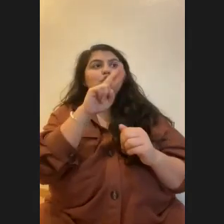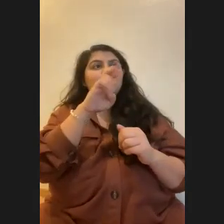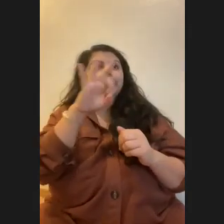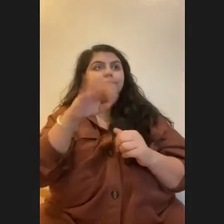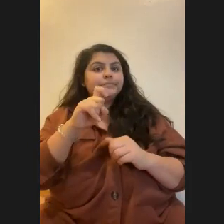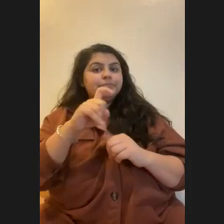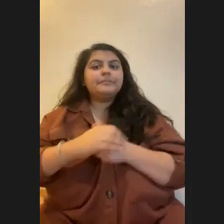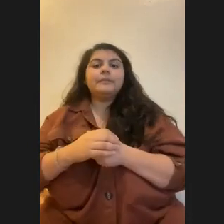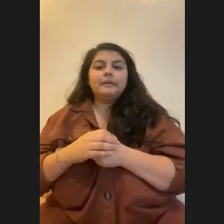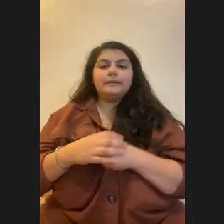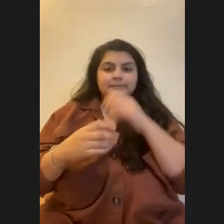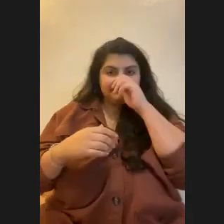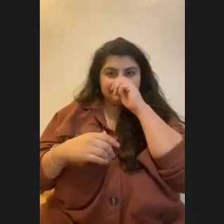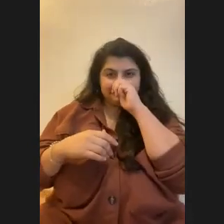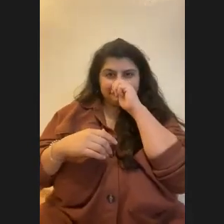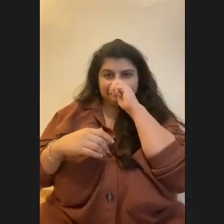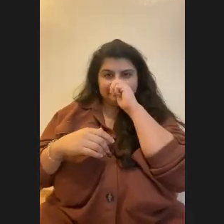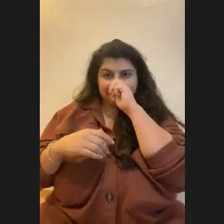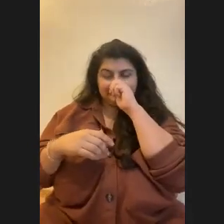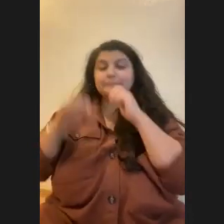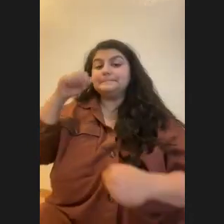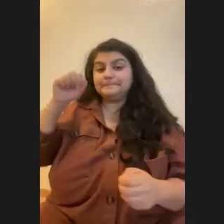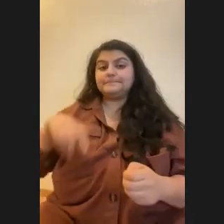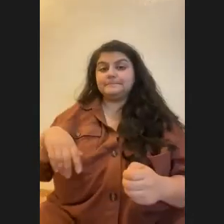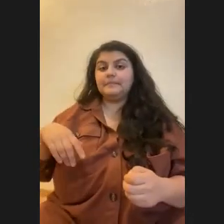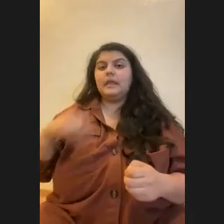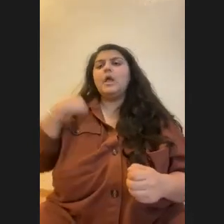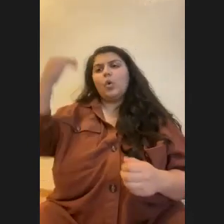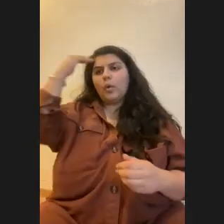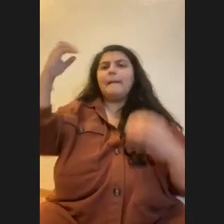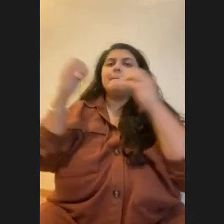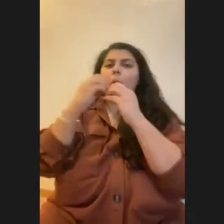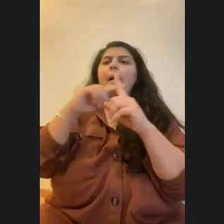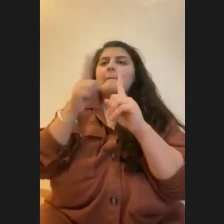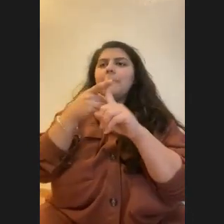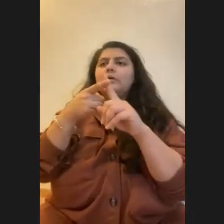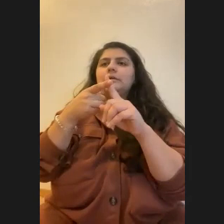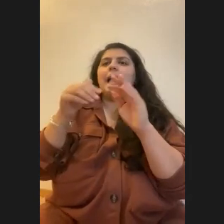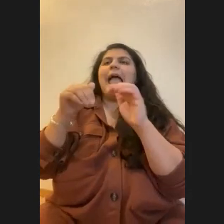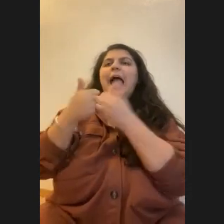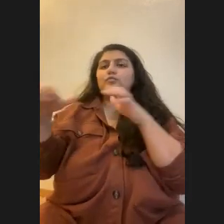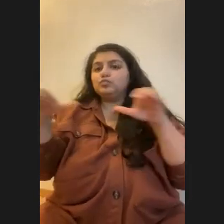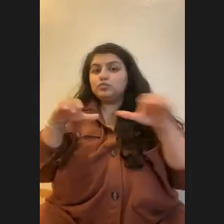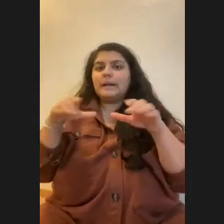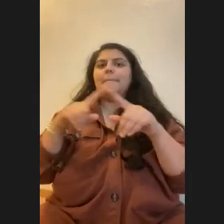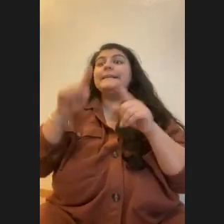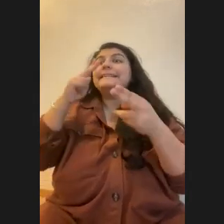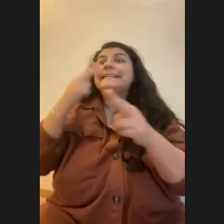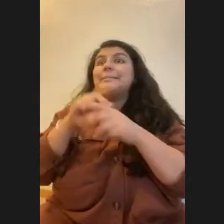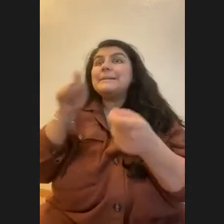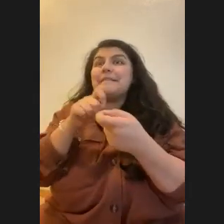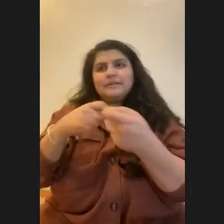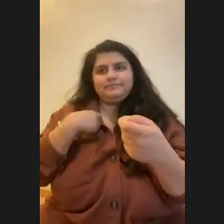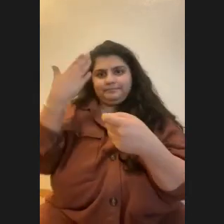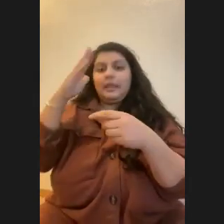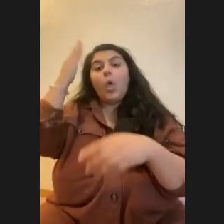Yeah. Um, I know more about strategies than like names of specific reefs that have been doing well. I know Florida's really